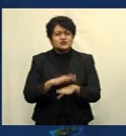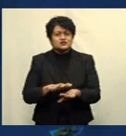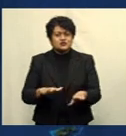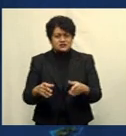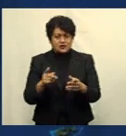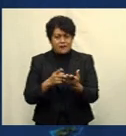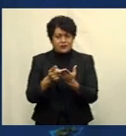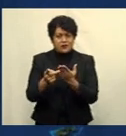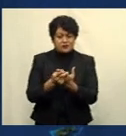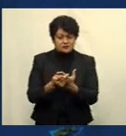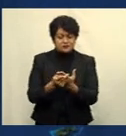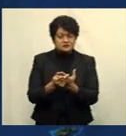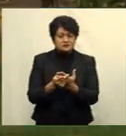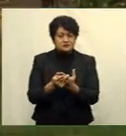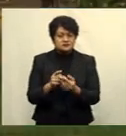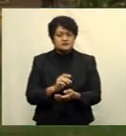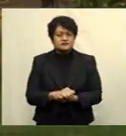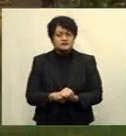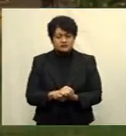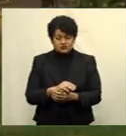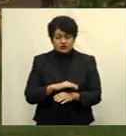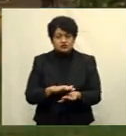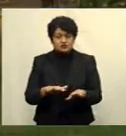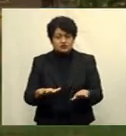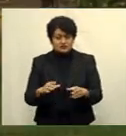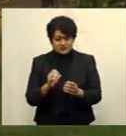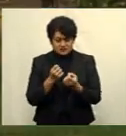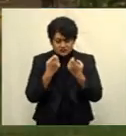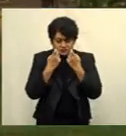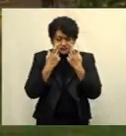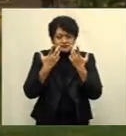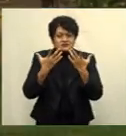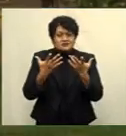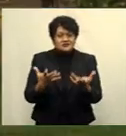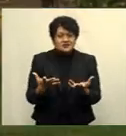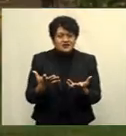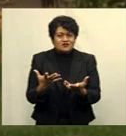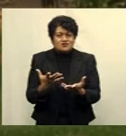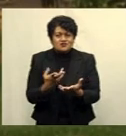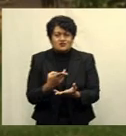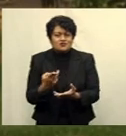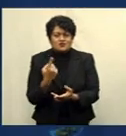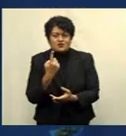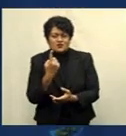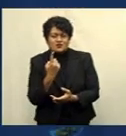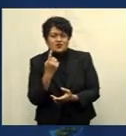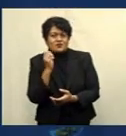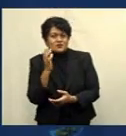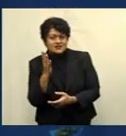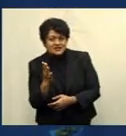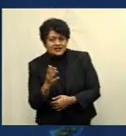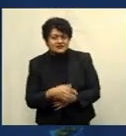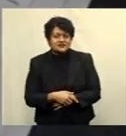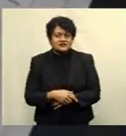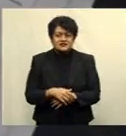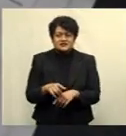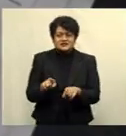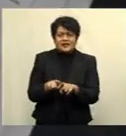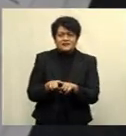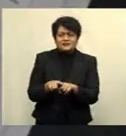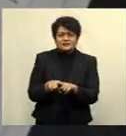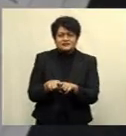are then exposed to various speakers, as well as, you know, topical interests.